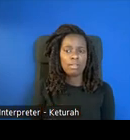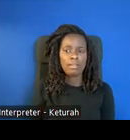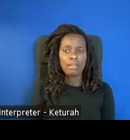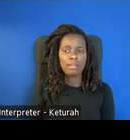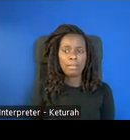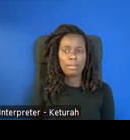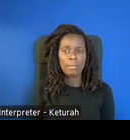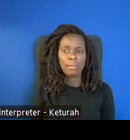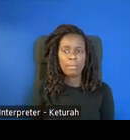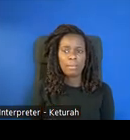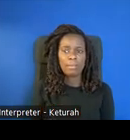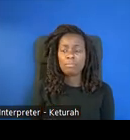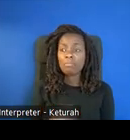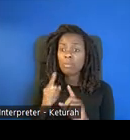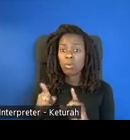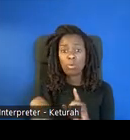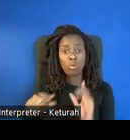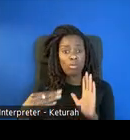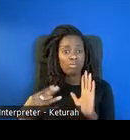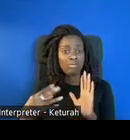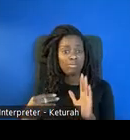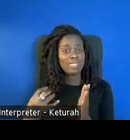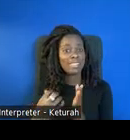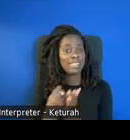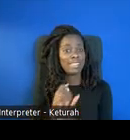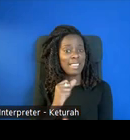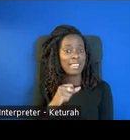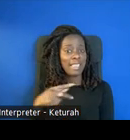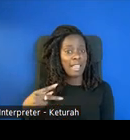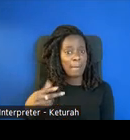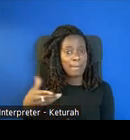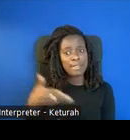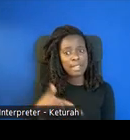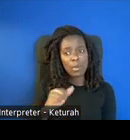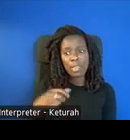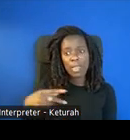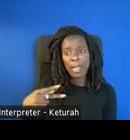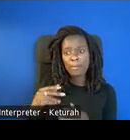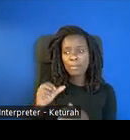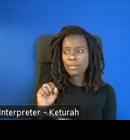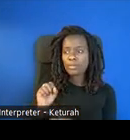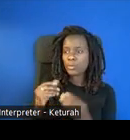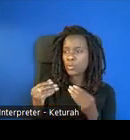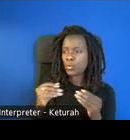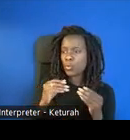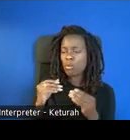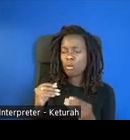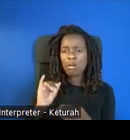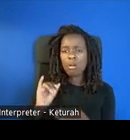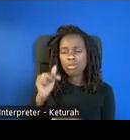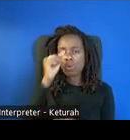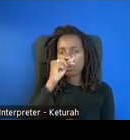so that you guys can all get this app. It's completely for free. It's on the App Store. It's on Google Play. And it's something that